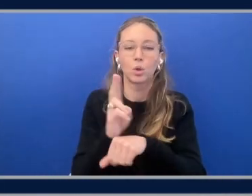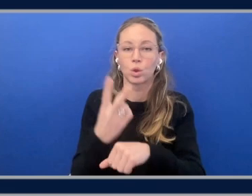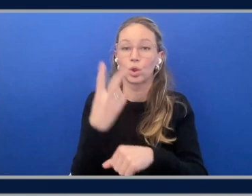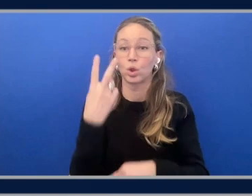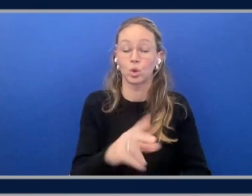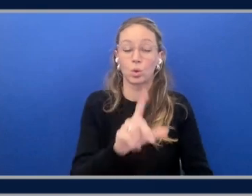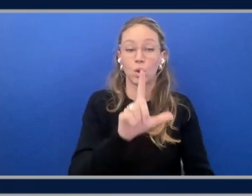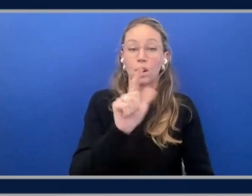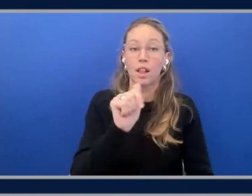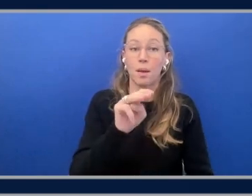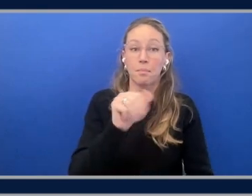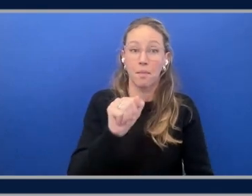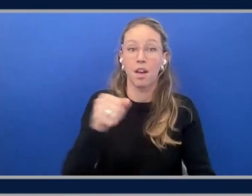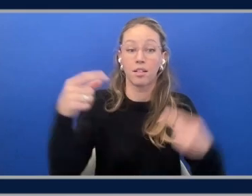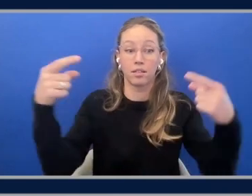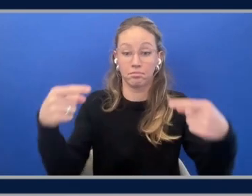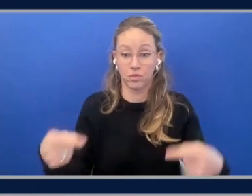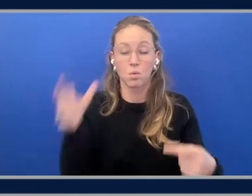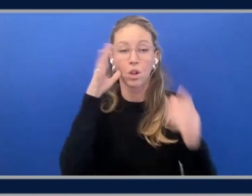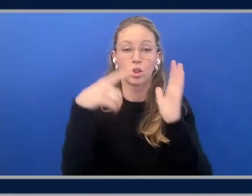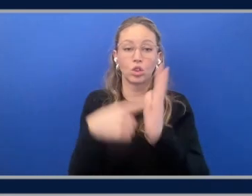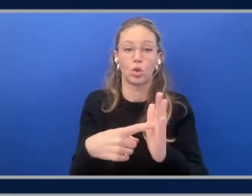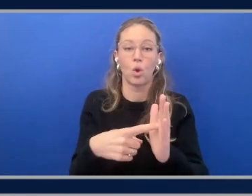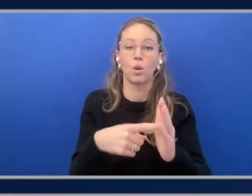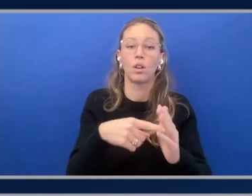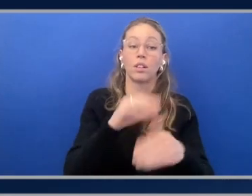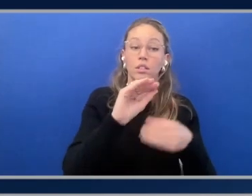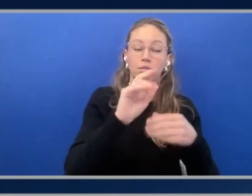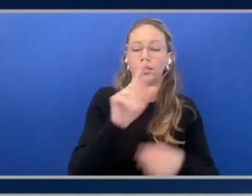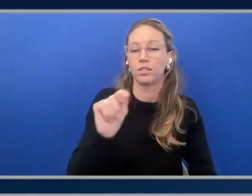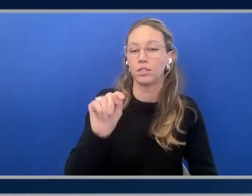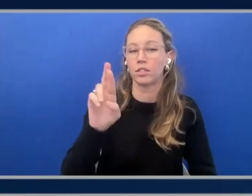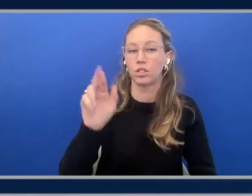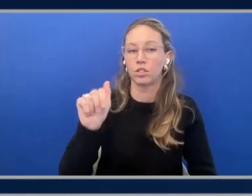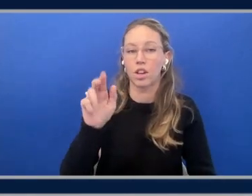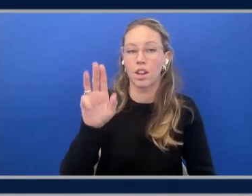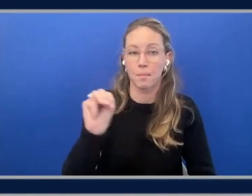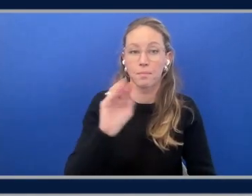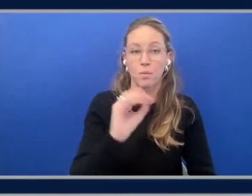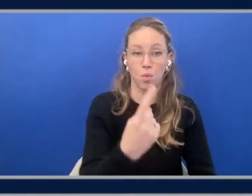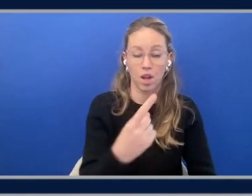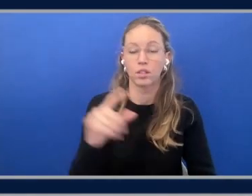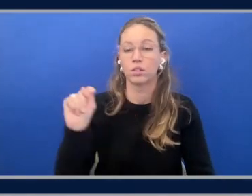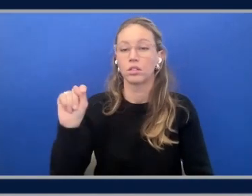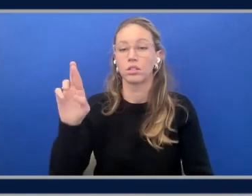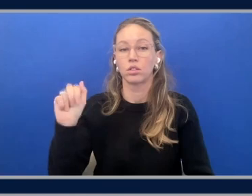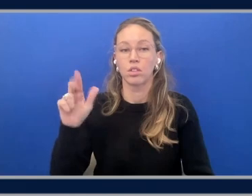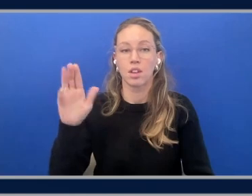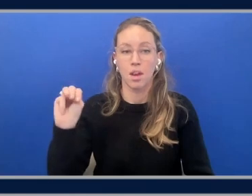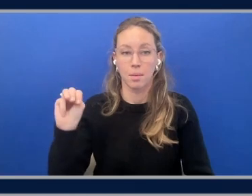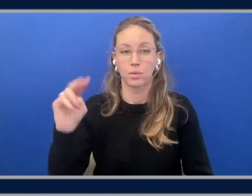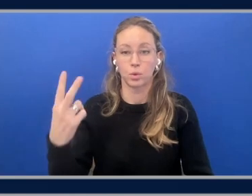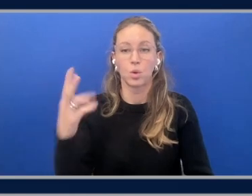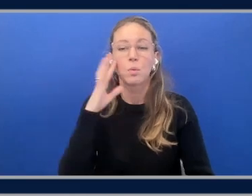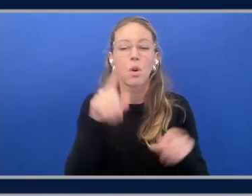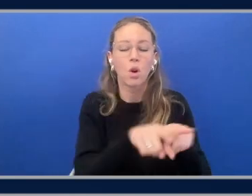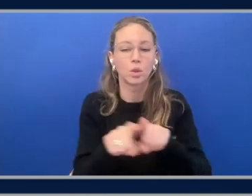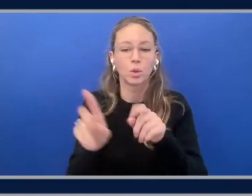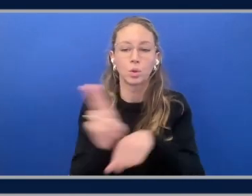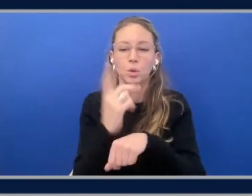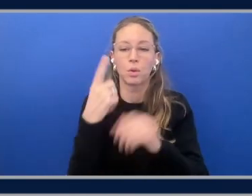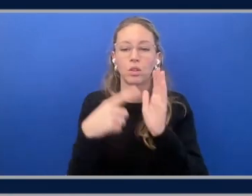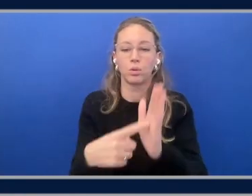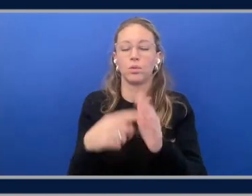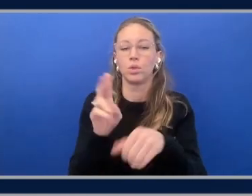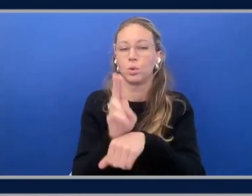side and show you the relative performance between Tranium 1 and Tranium 2. And then we'll do an image generation using PixArt as well. Hey, Scott,